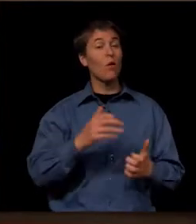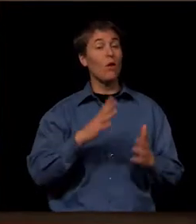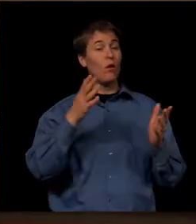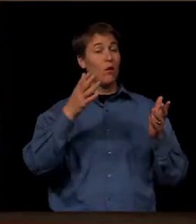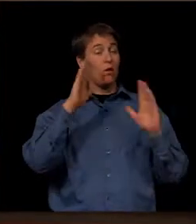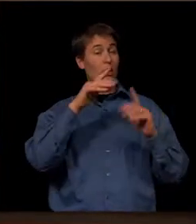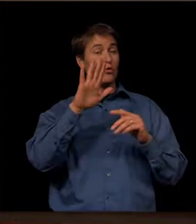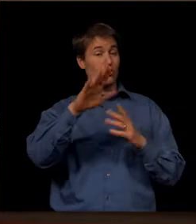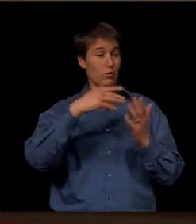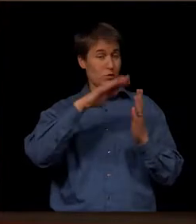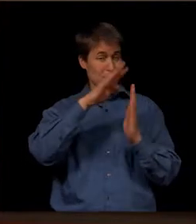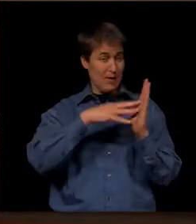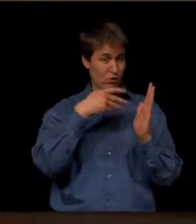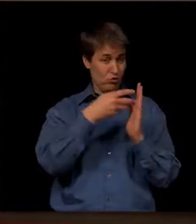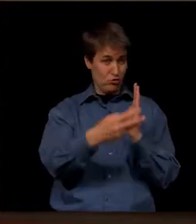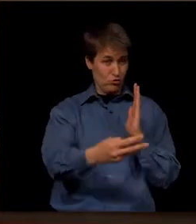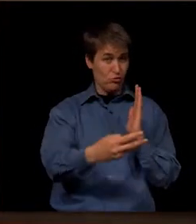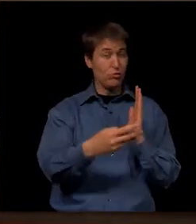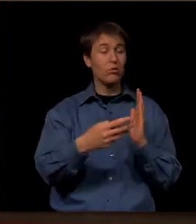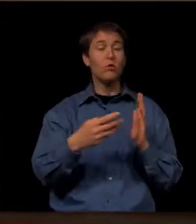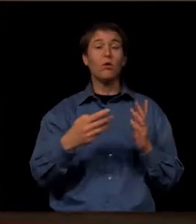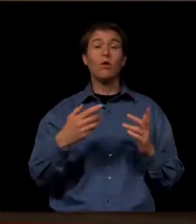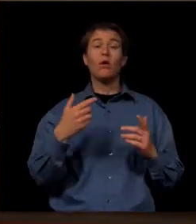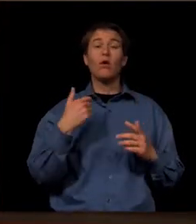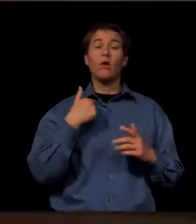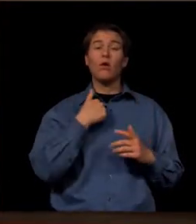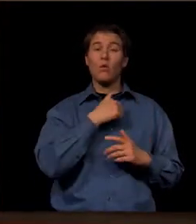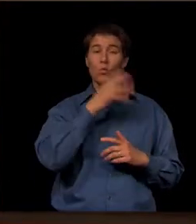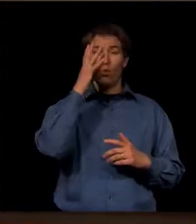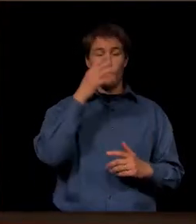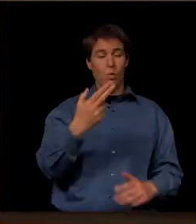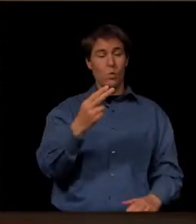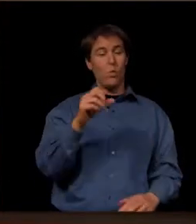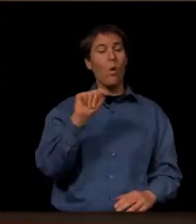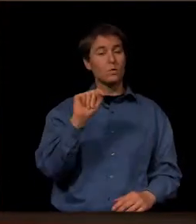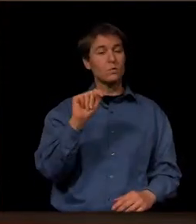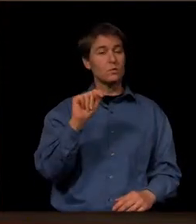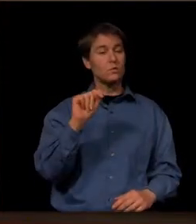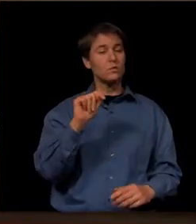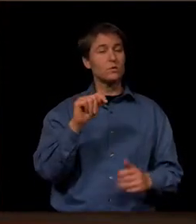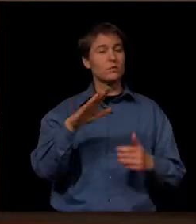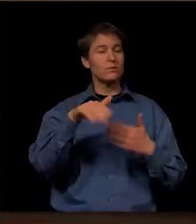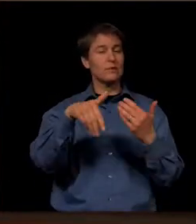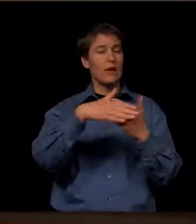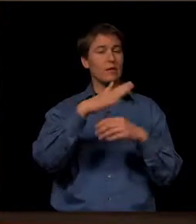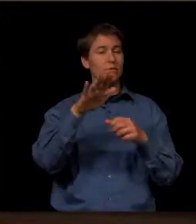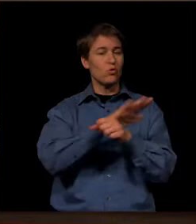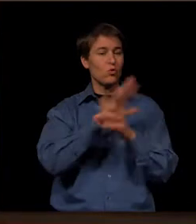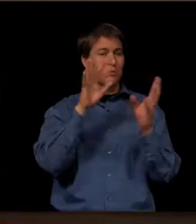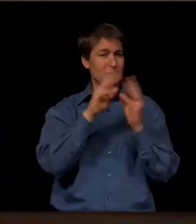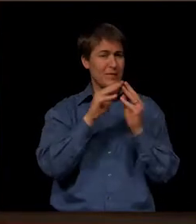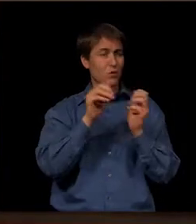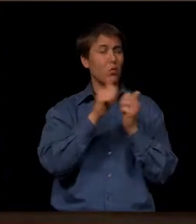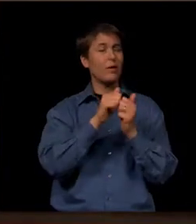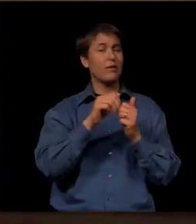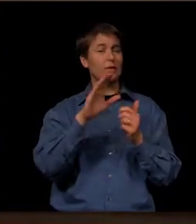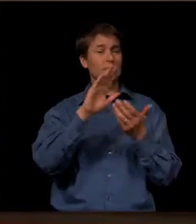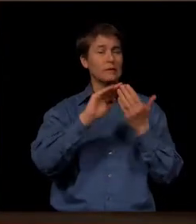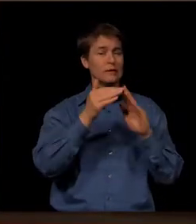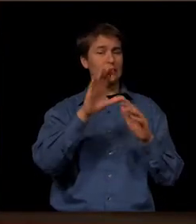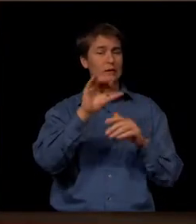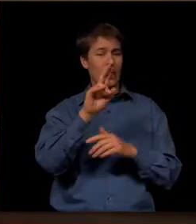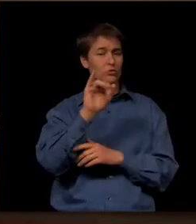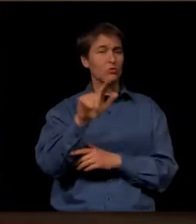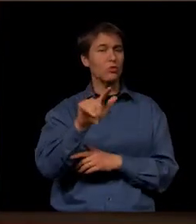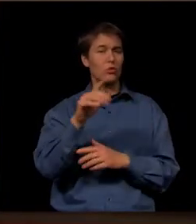attention to your calendars. We are slated to host the next full meeting with the city council, the mayor, the city manager,